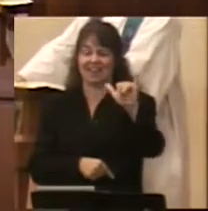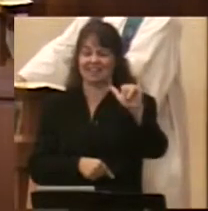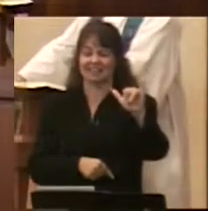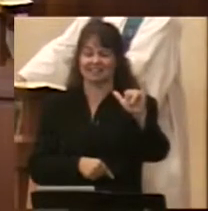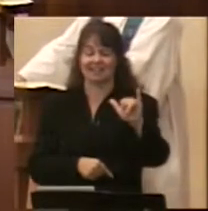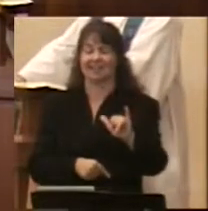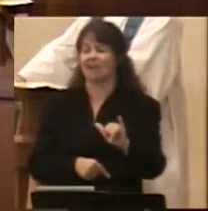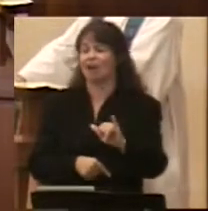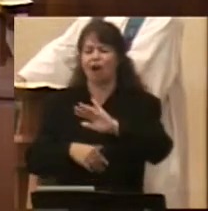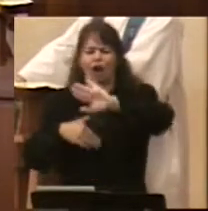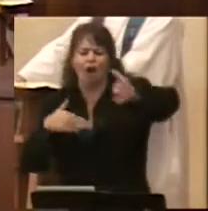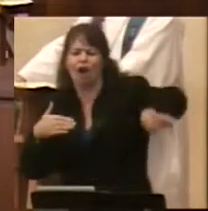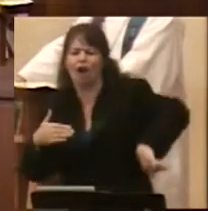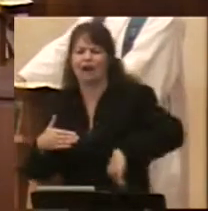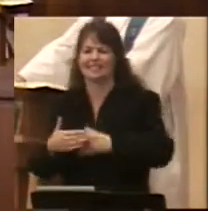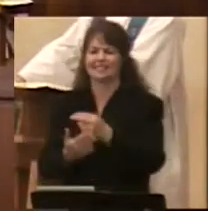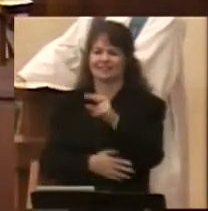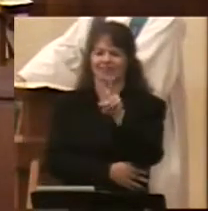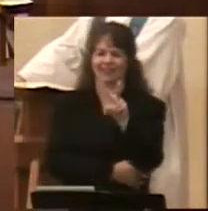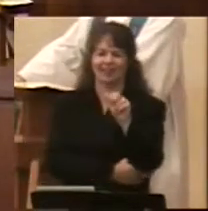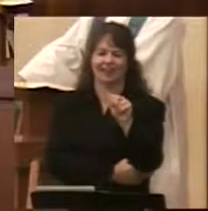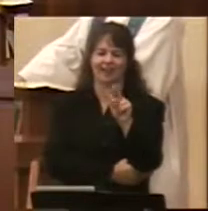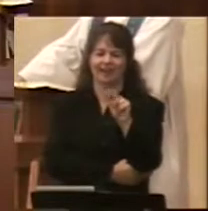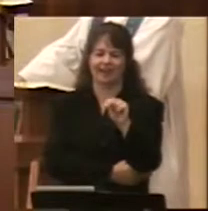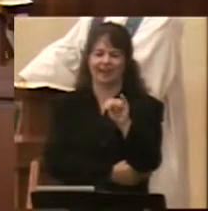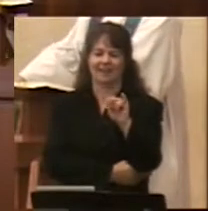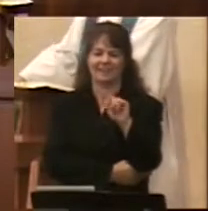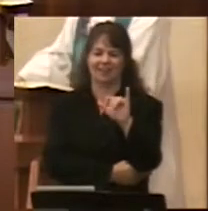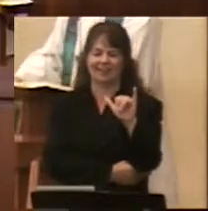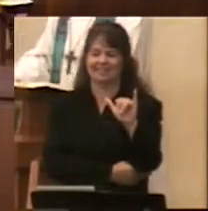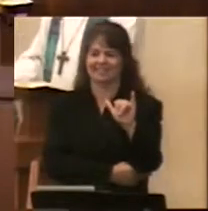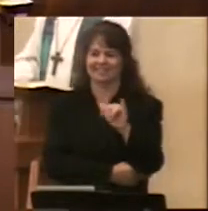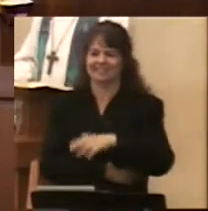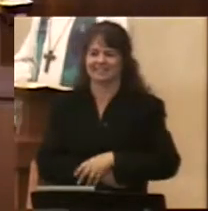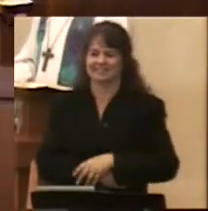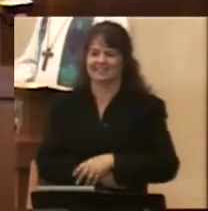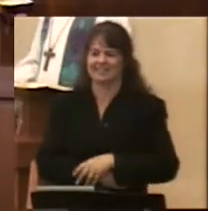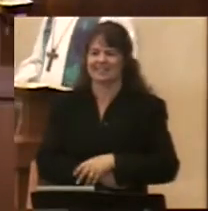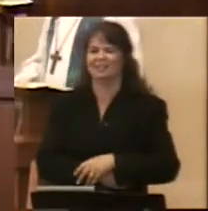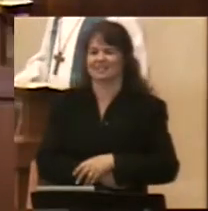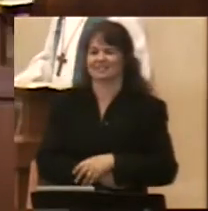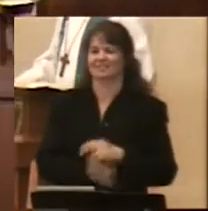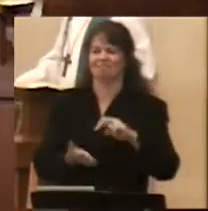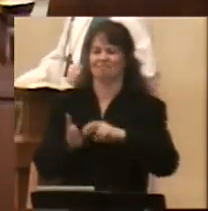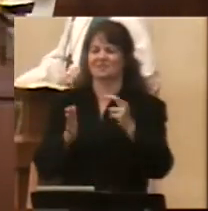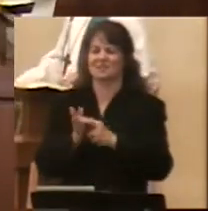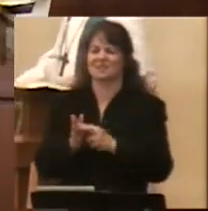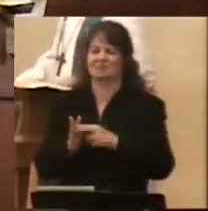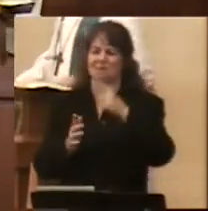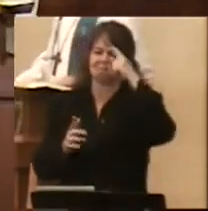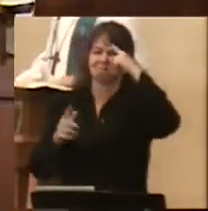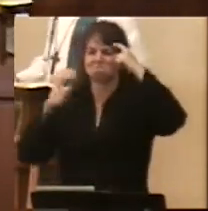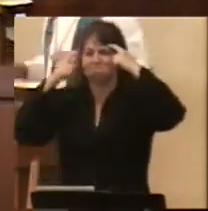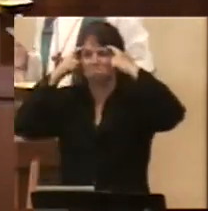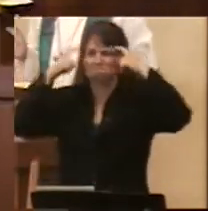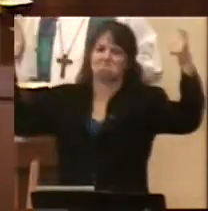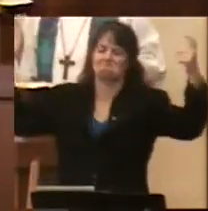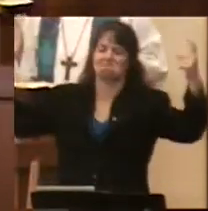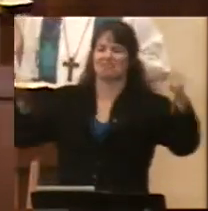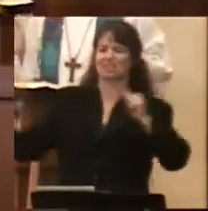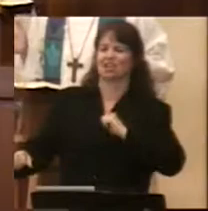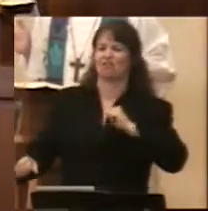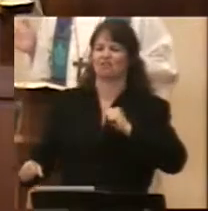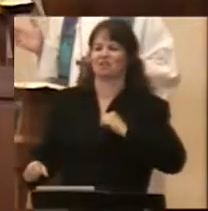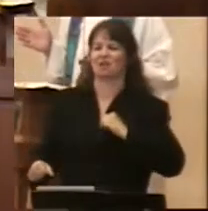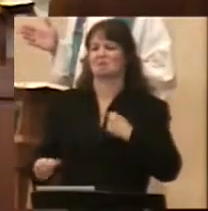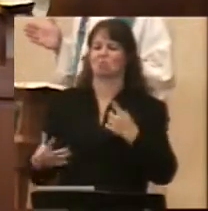And if you didn't catch it the first time, maybe you caught it the second or third or fourth or fifth time. What a way to start